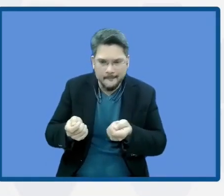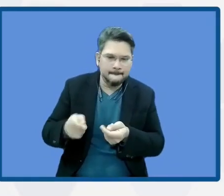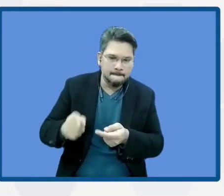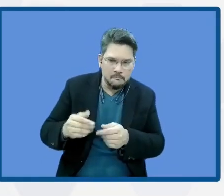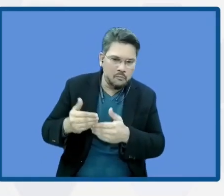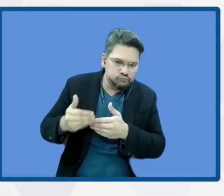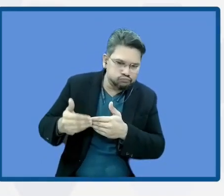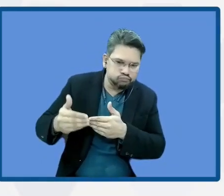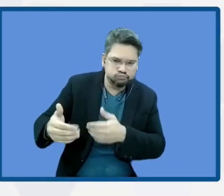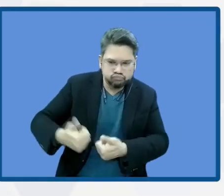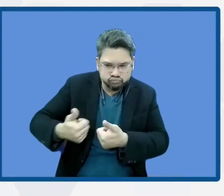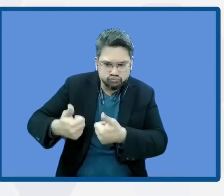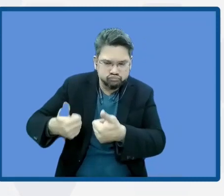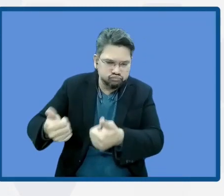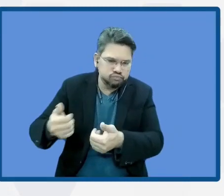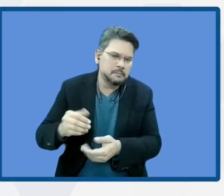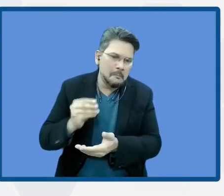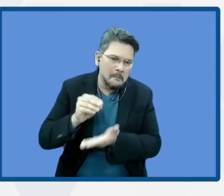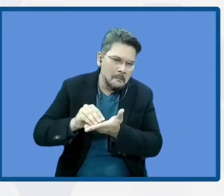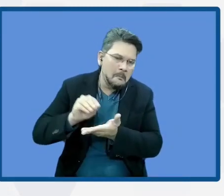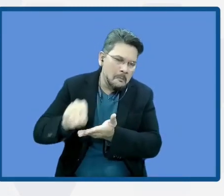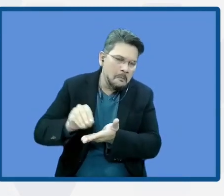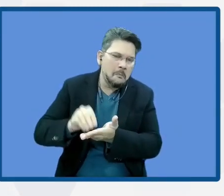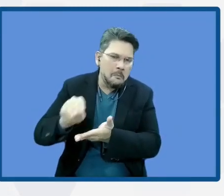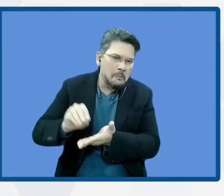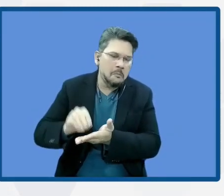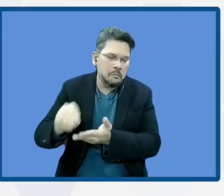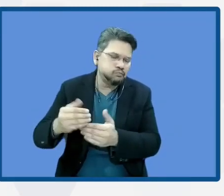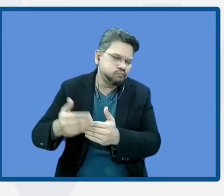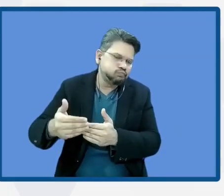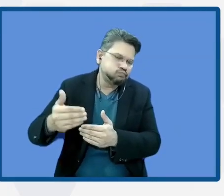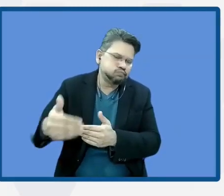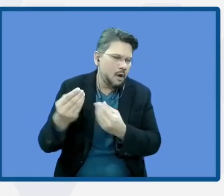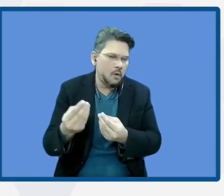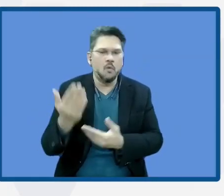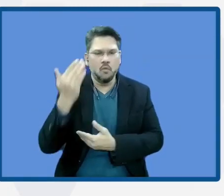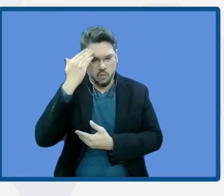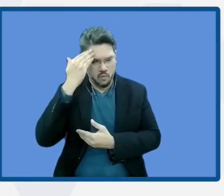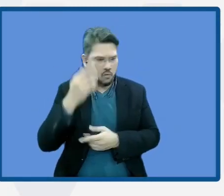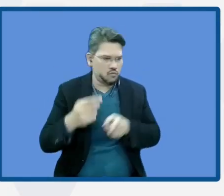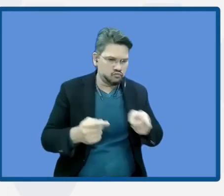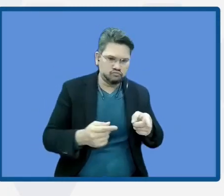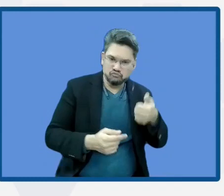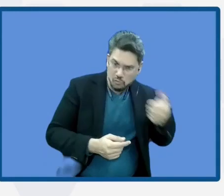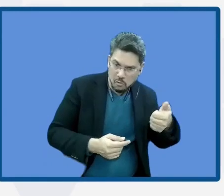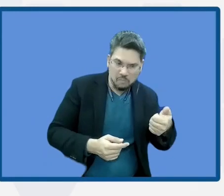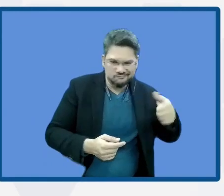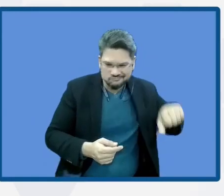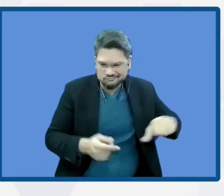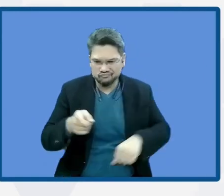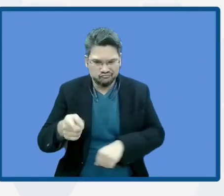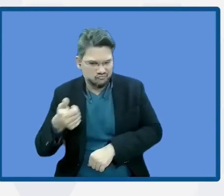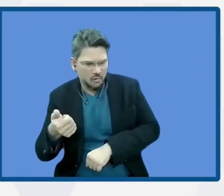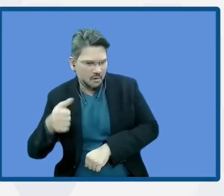We can see that one measure could be more cost-benefit than the other, and also what does that mean in